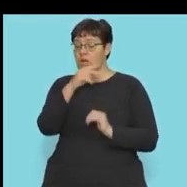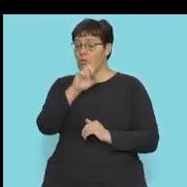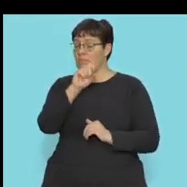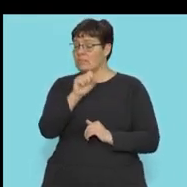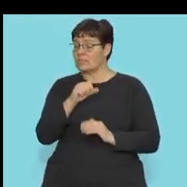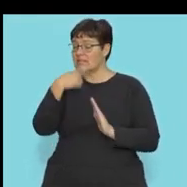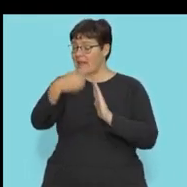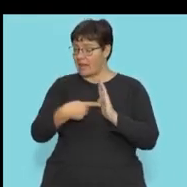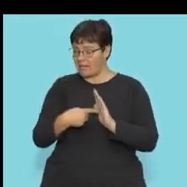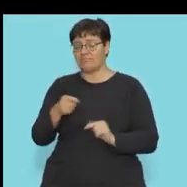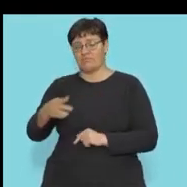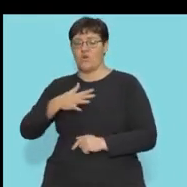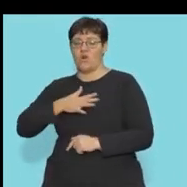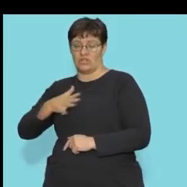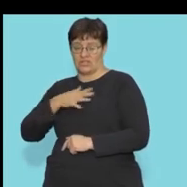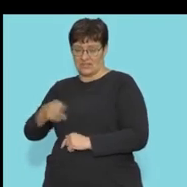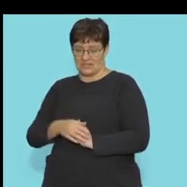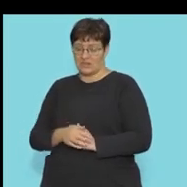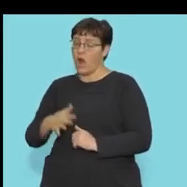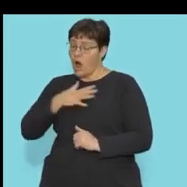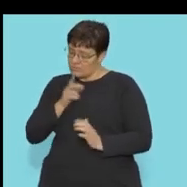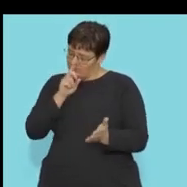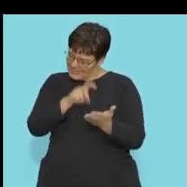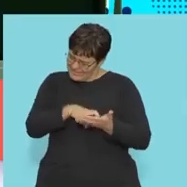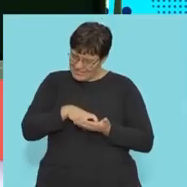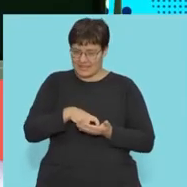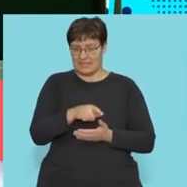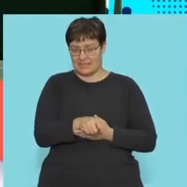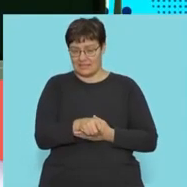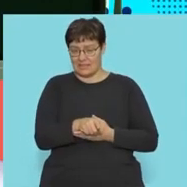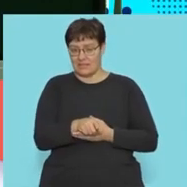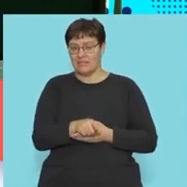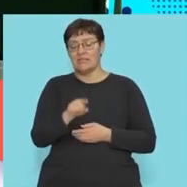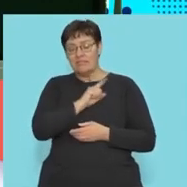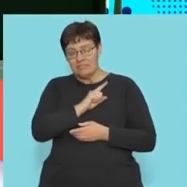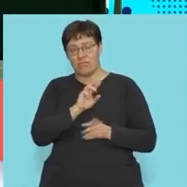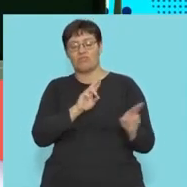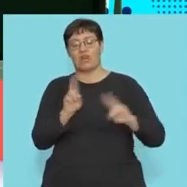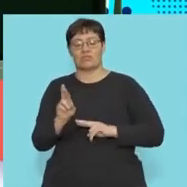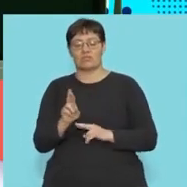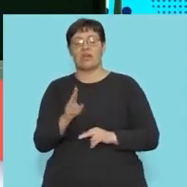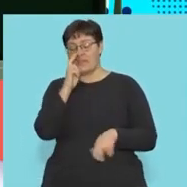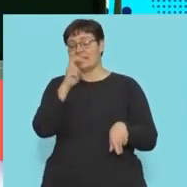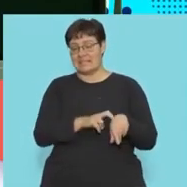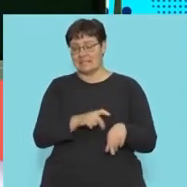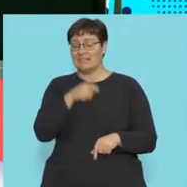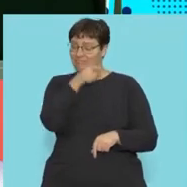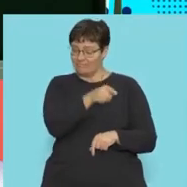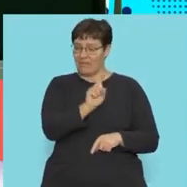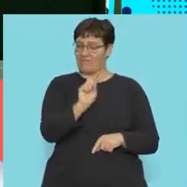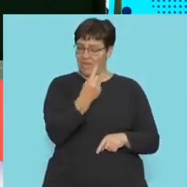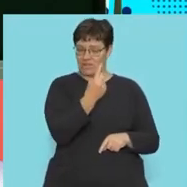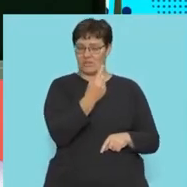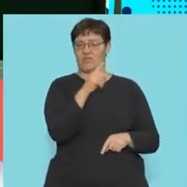is oxygen. And we know that oxygen is a requirement, and that is the only reaction that requires it. It's the first